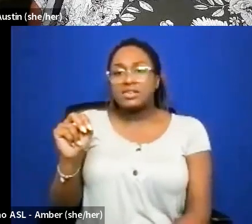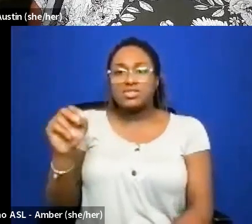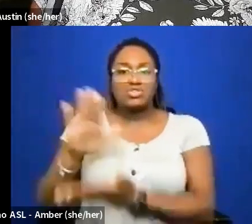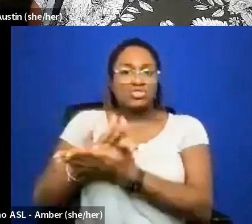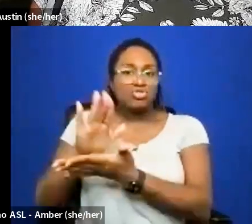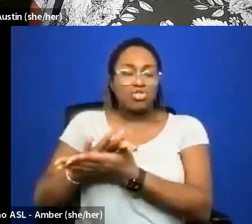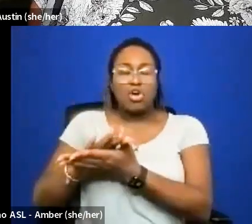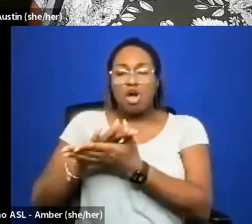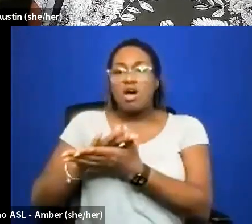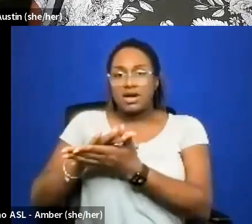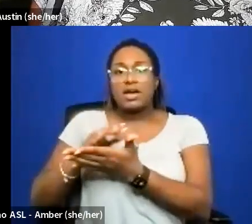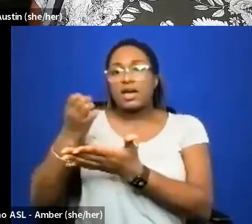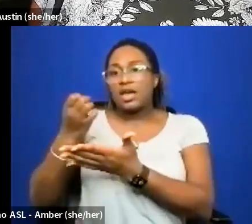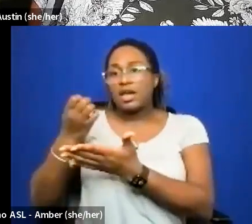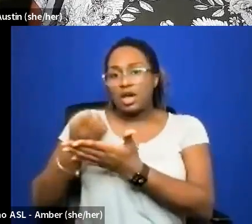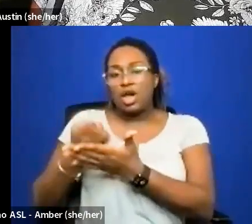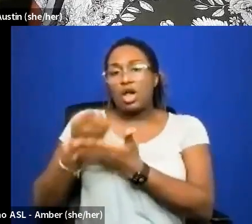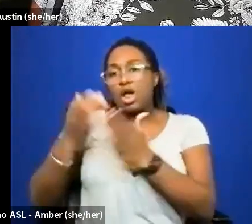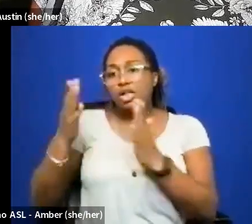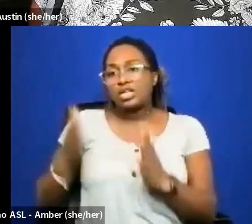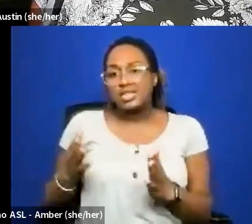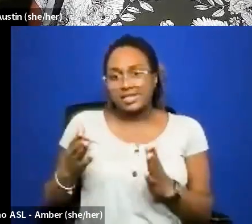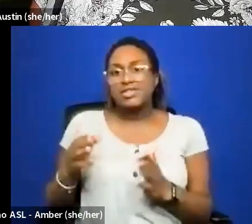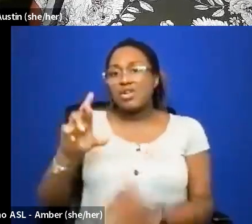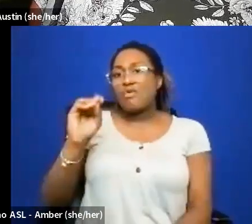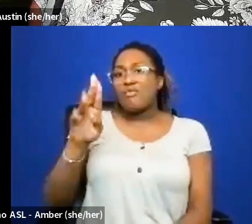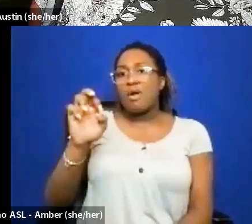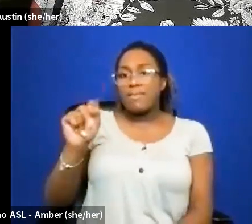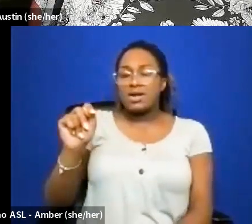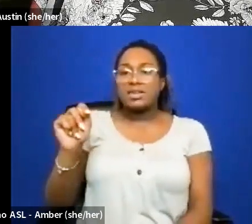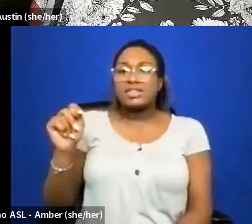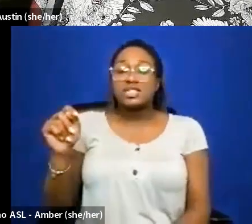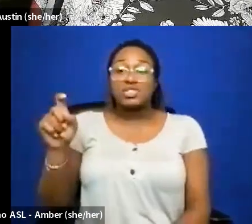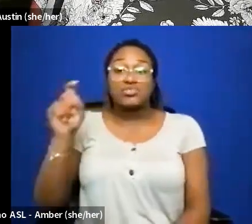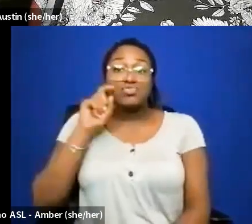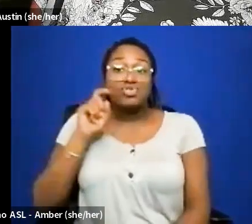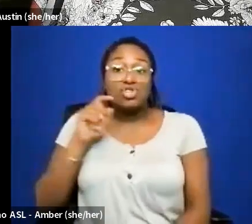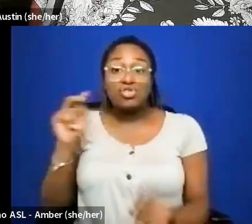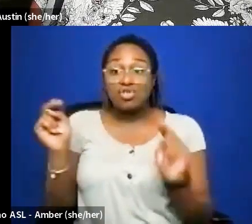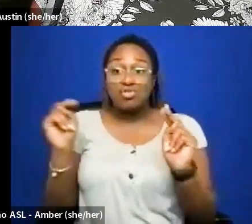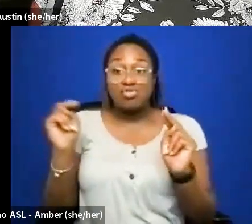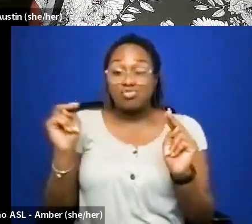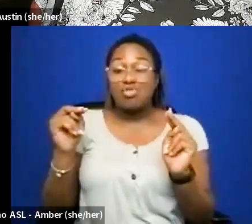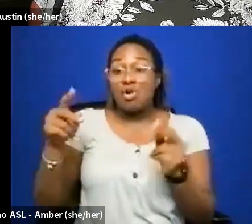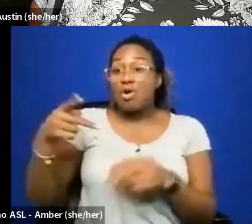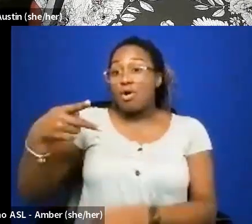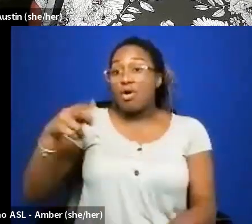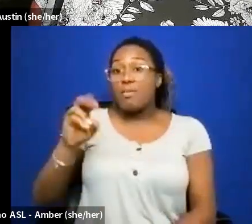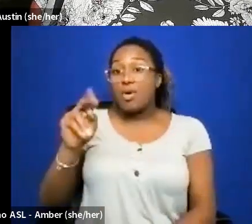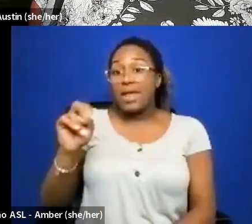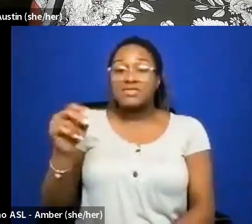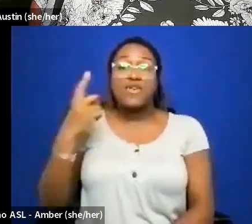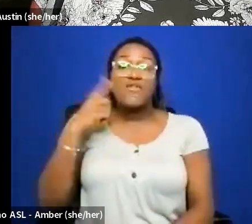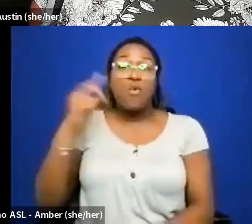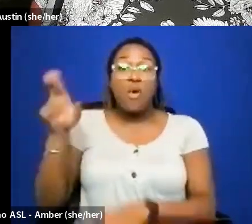robin wall kimmerer as um gender neutral pronouns for nature right trying to